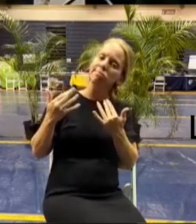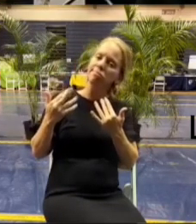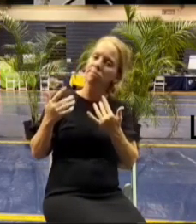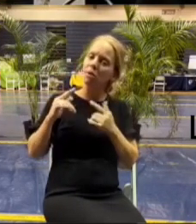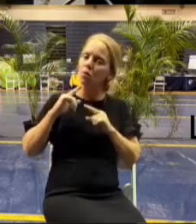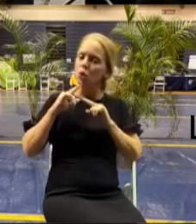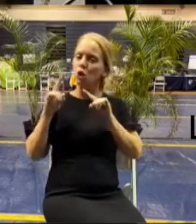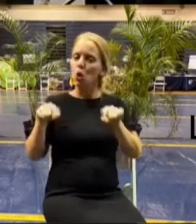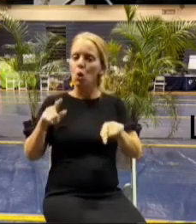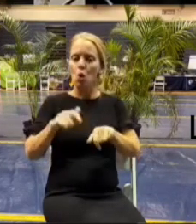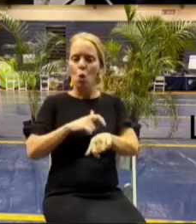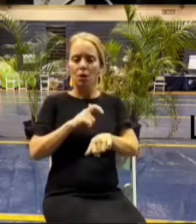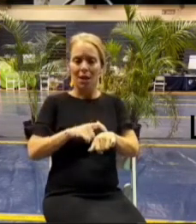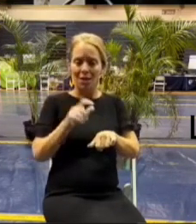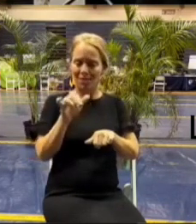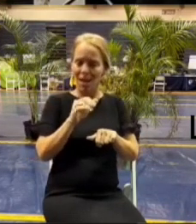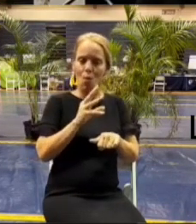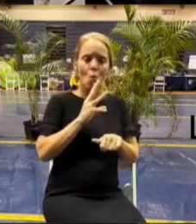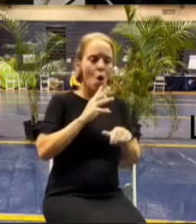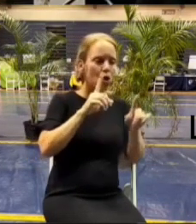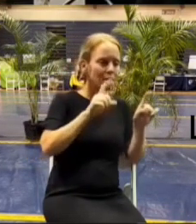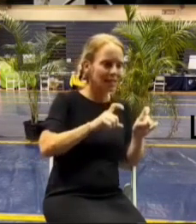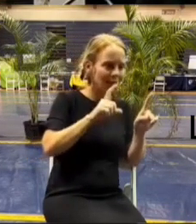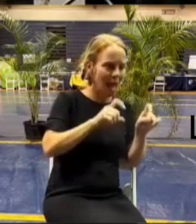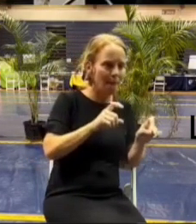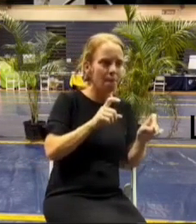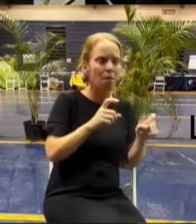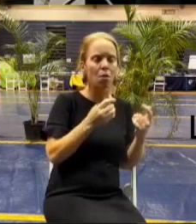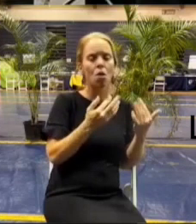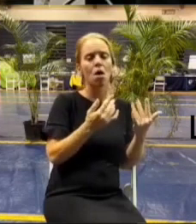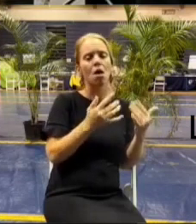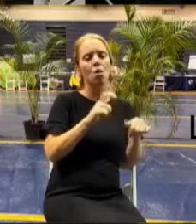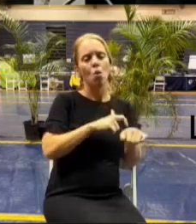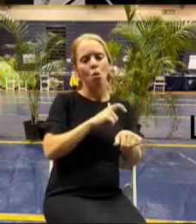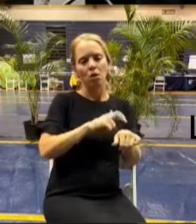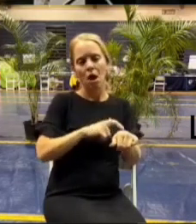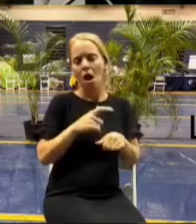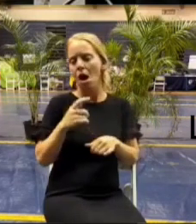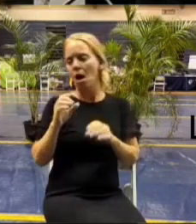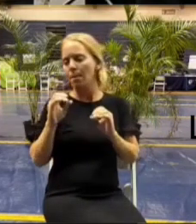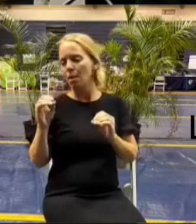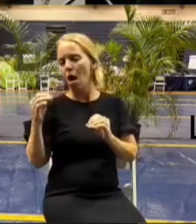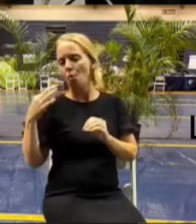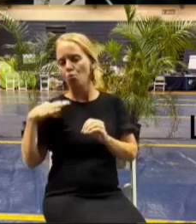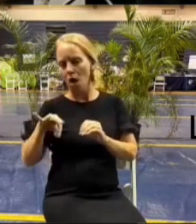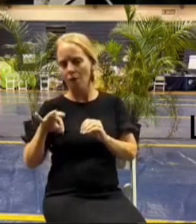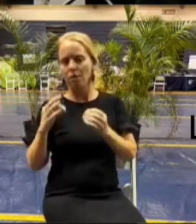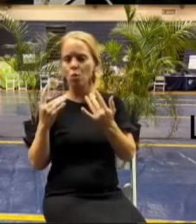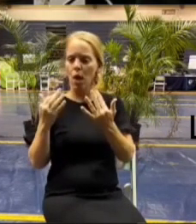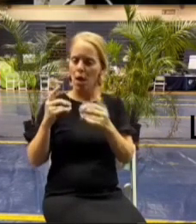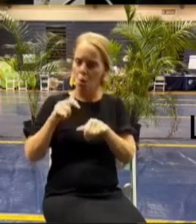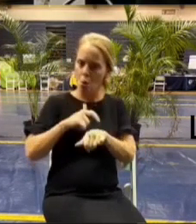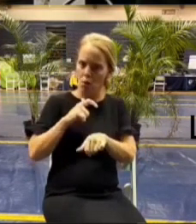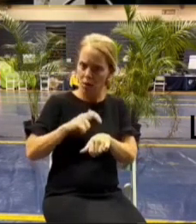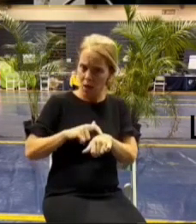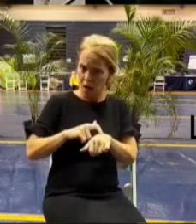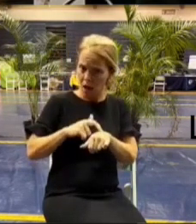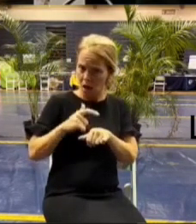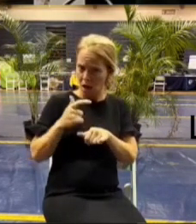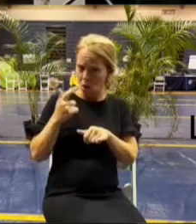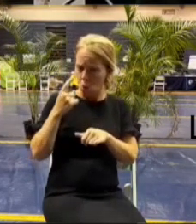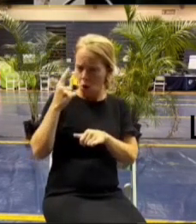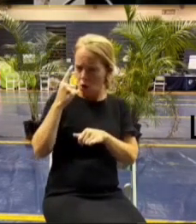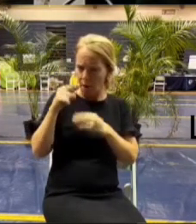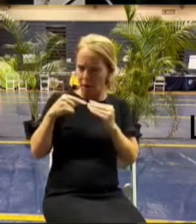because we have the same issue with the water sampling that people are doing and the non-profits and all that stuff i would i would